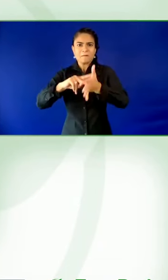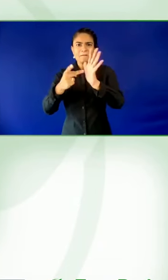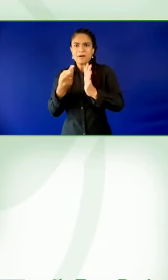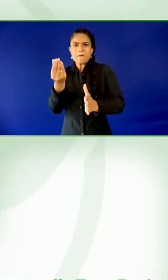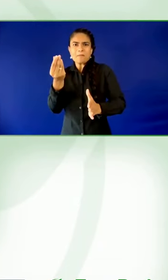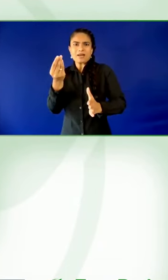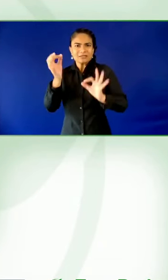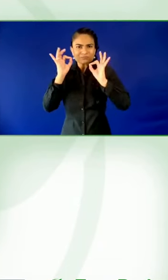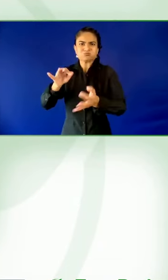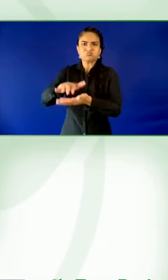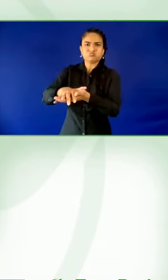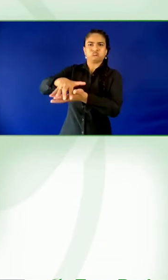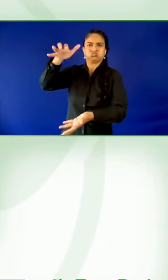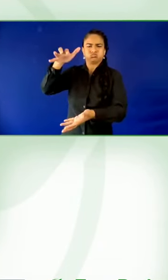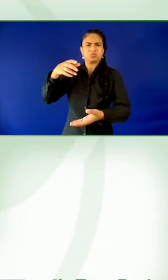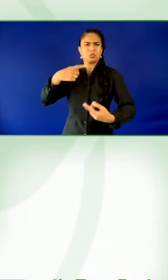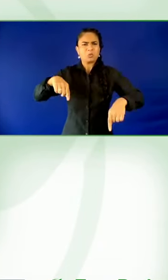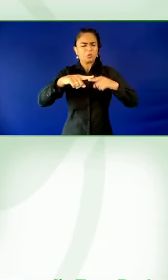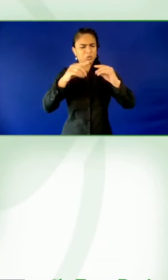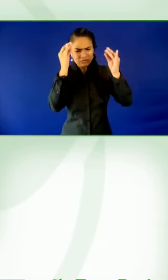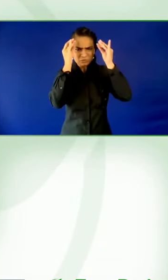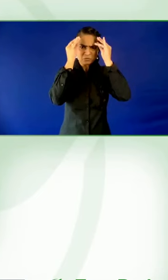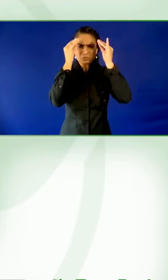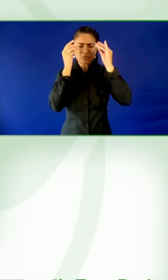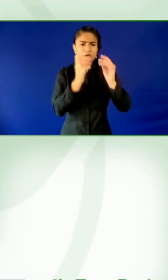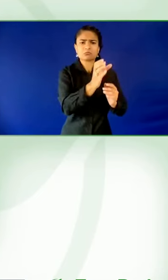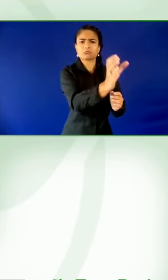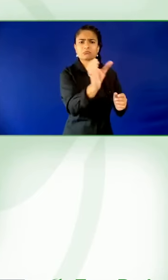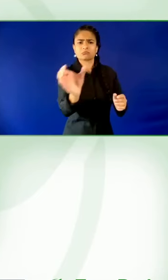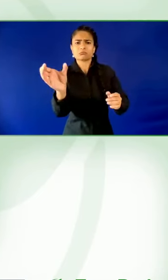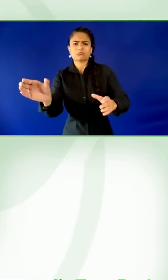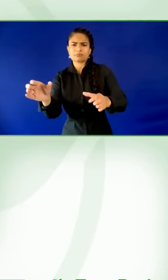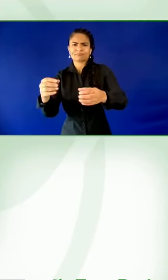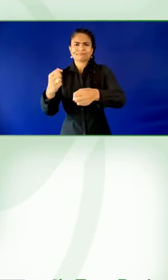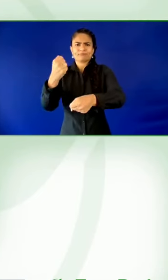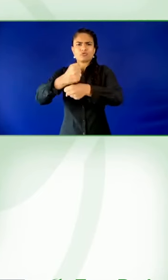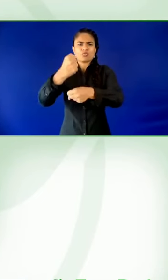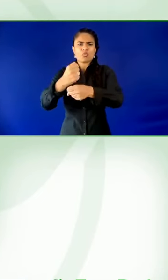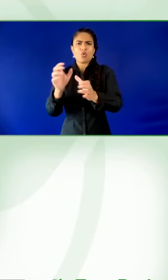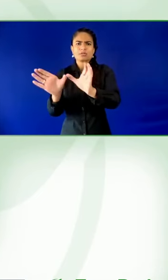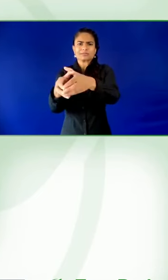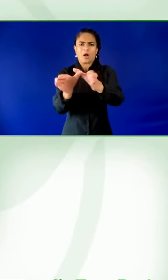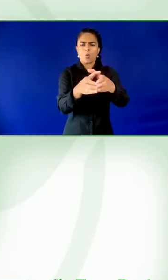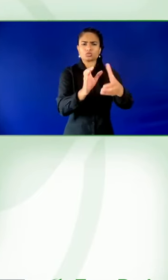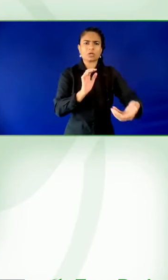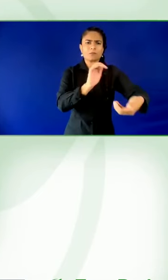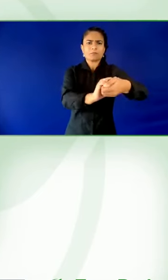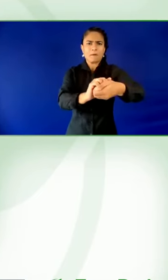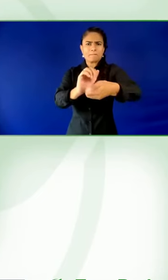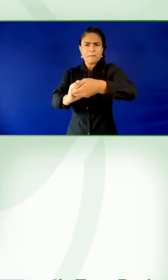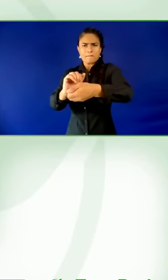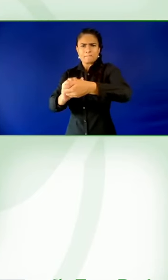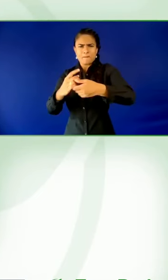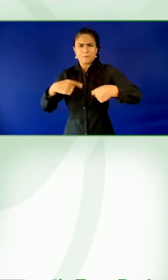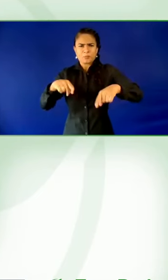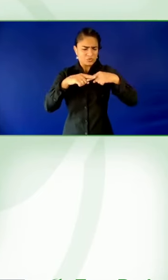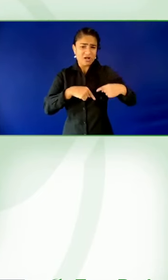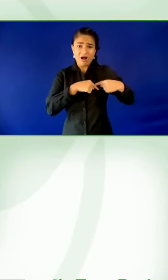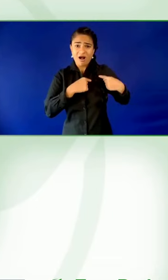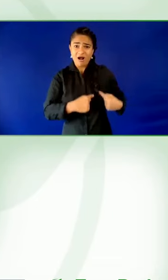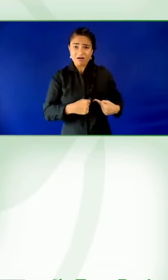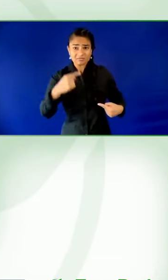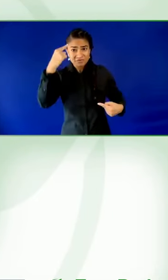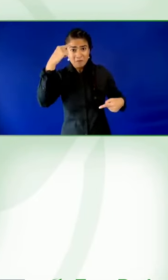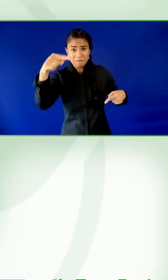The other thing, I don't know if you've got anything else to add about the commercial factor in Scotiabank. Well,